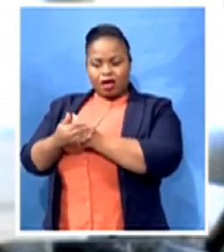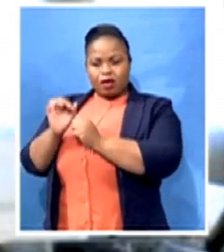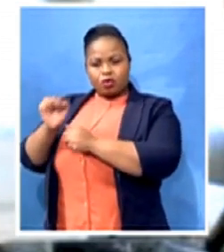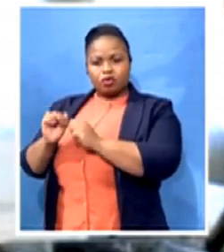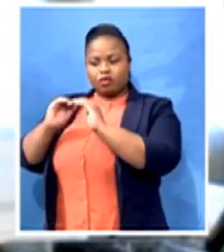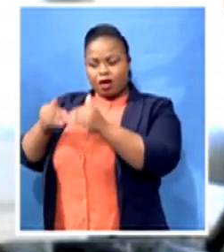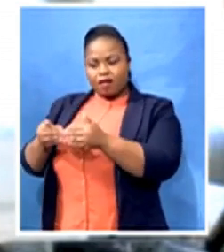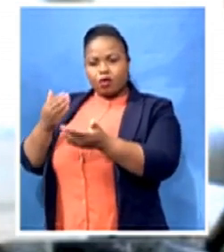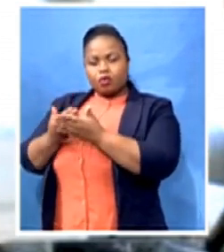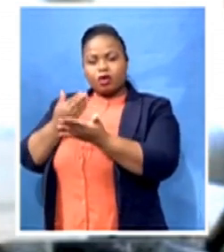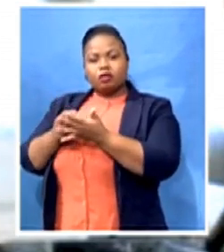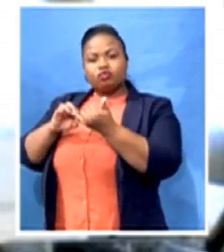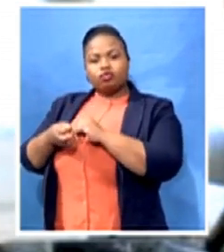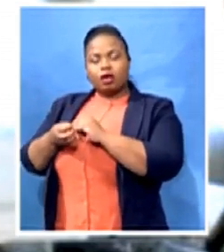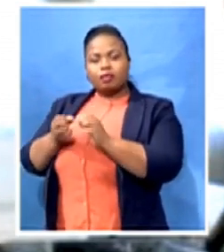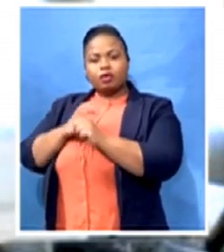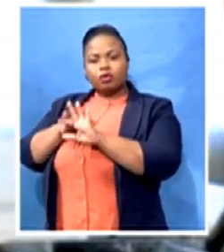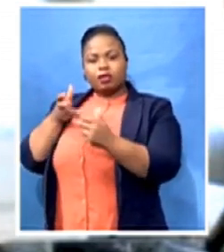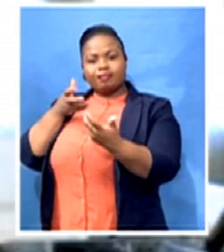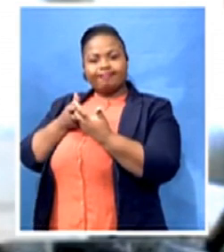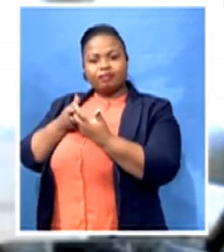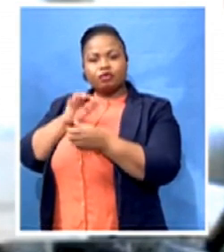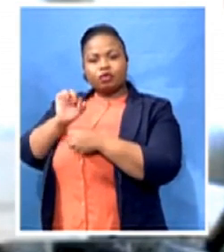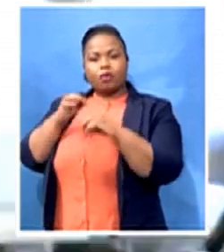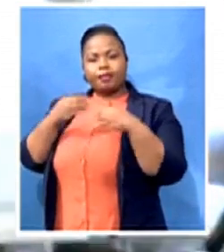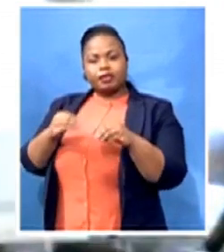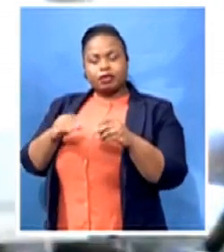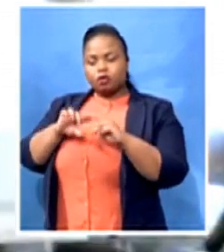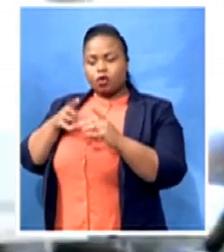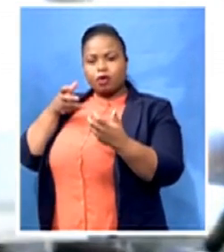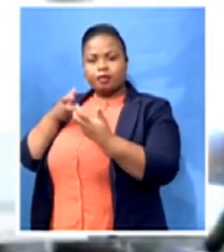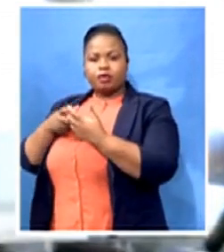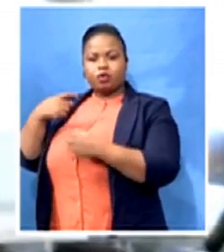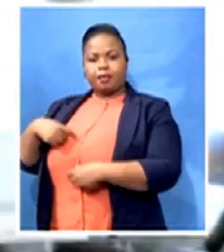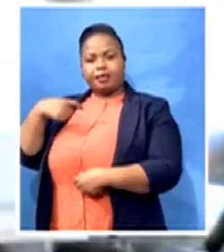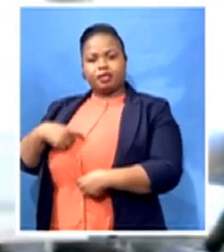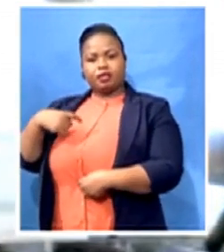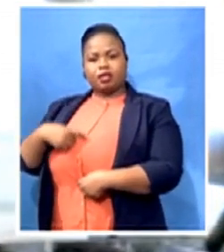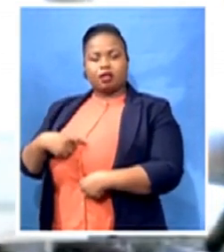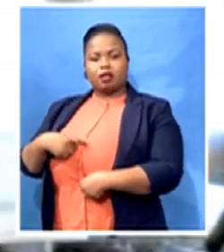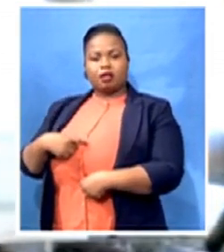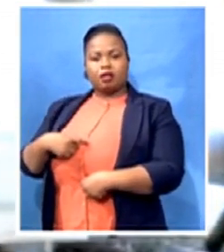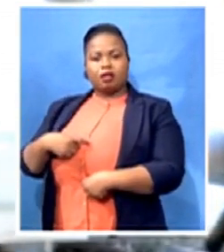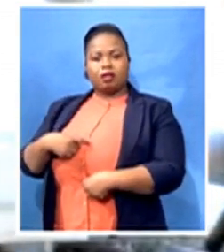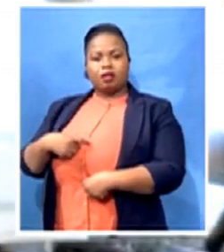business and for your insurance or insured assets.